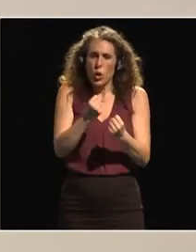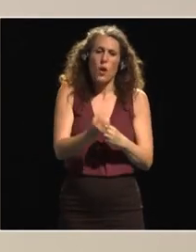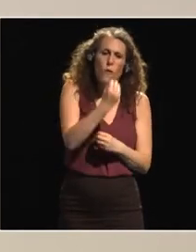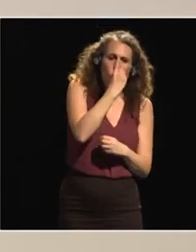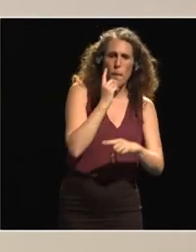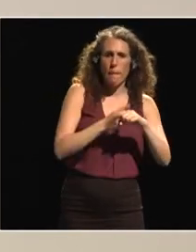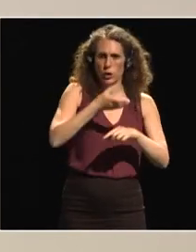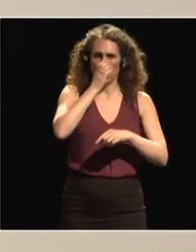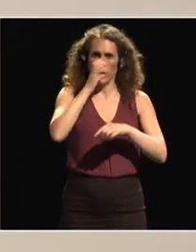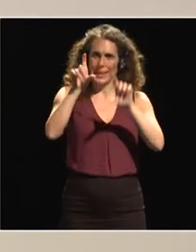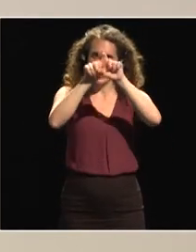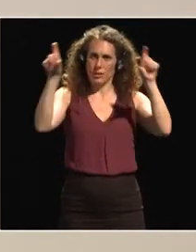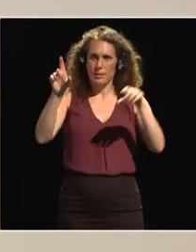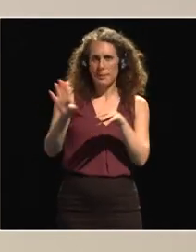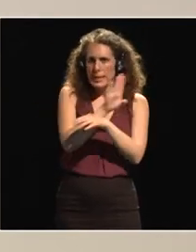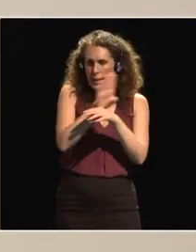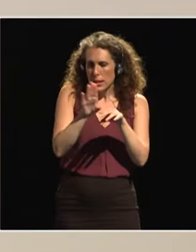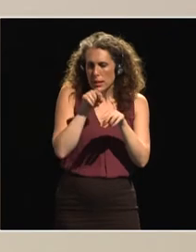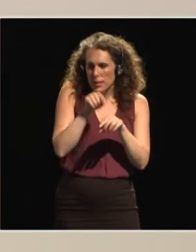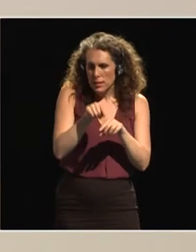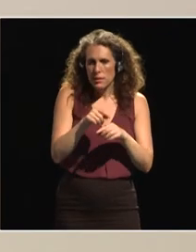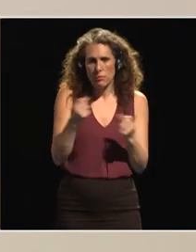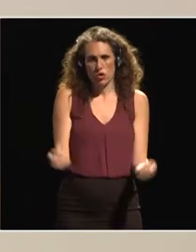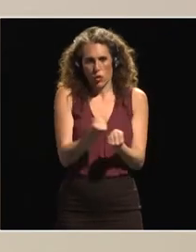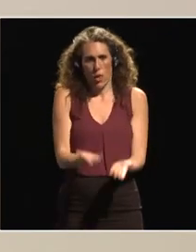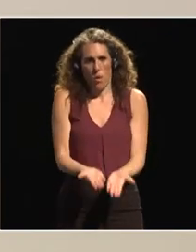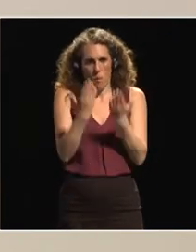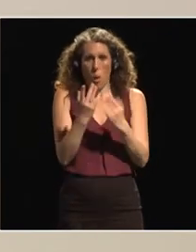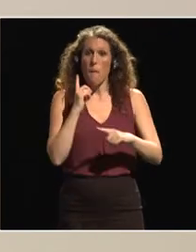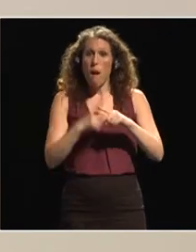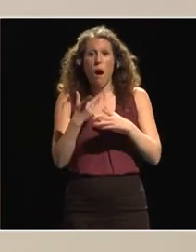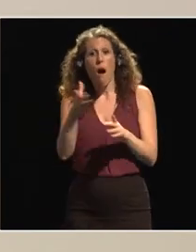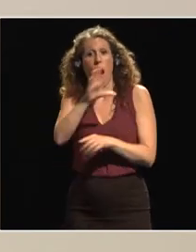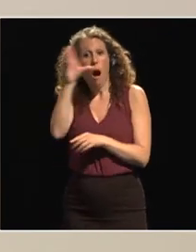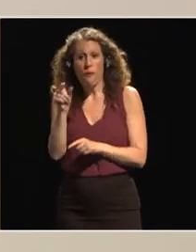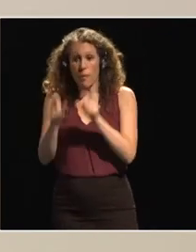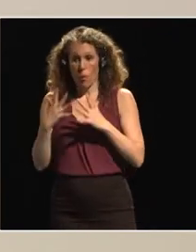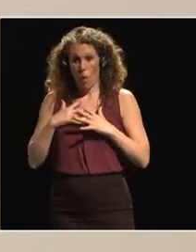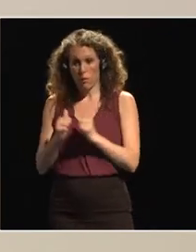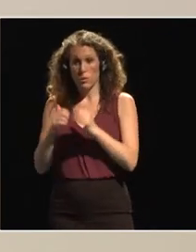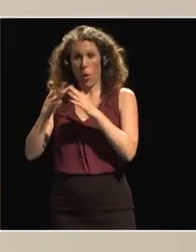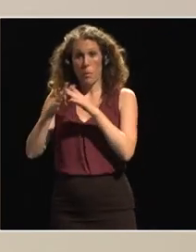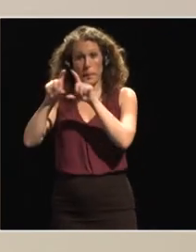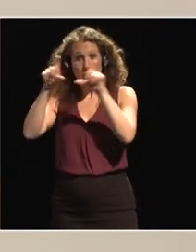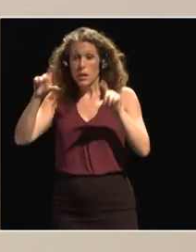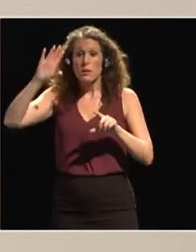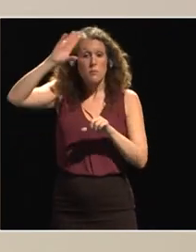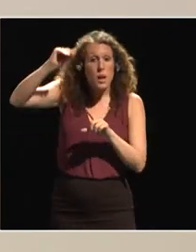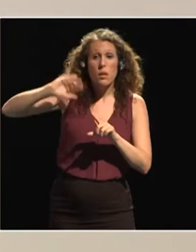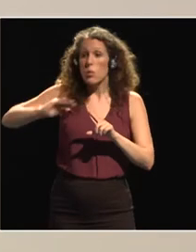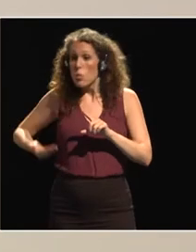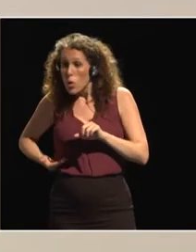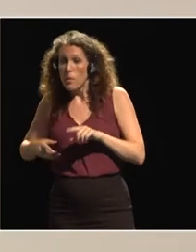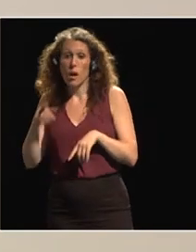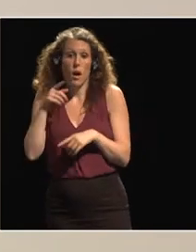Africa and Europe ultimately it will also help African entrepreneurs both women and men both smallholders